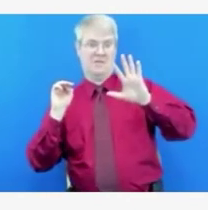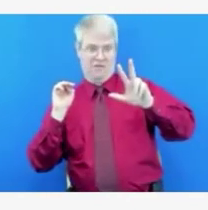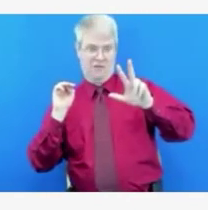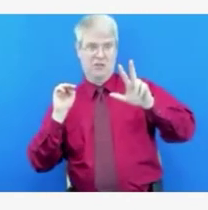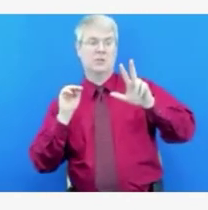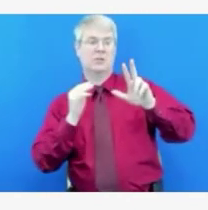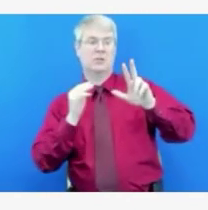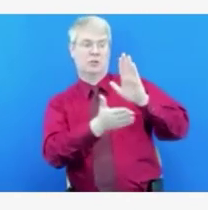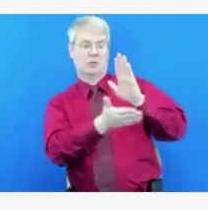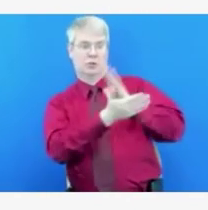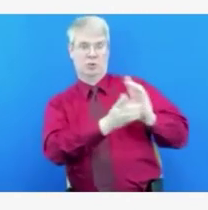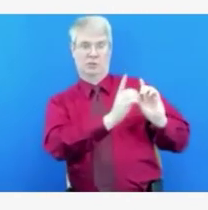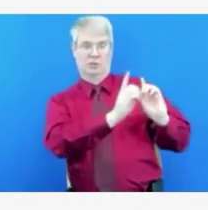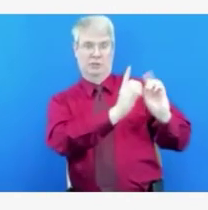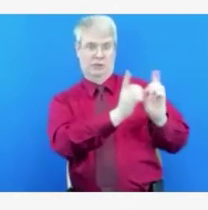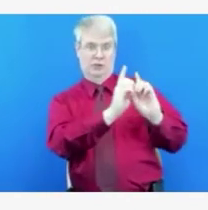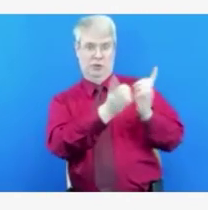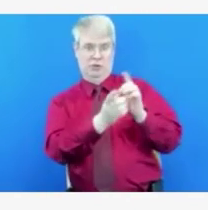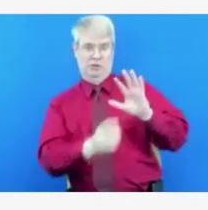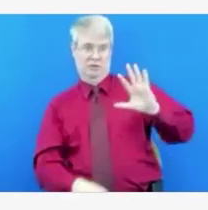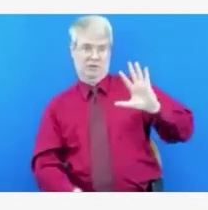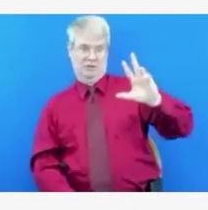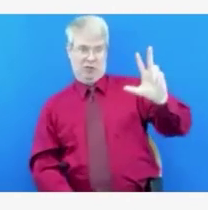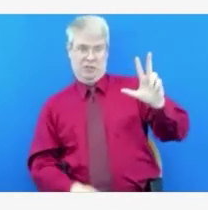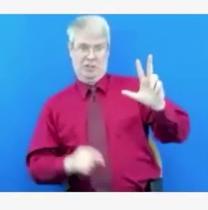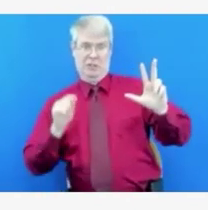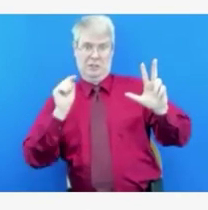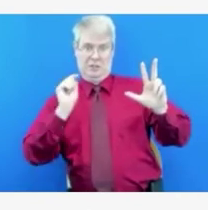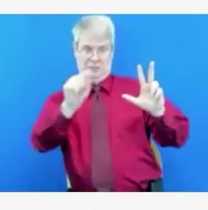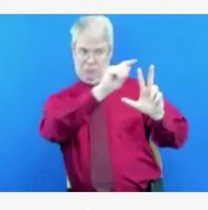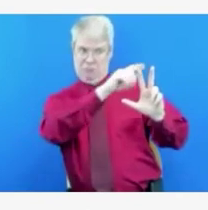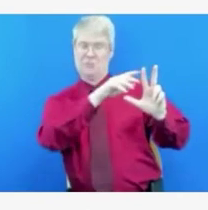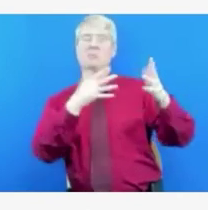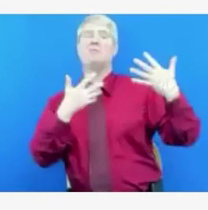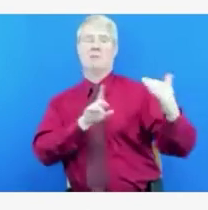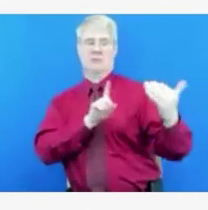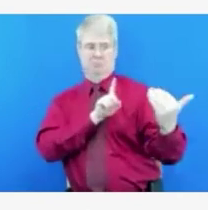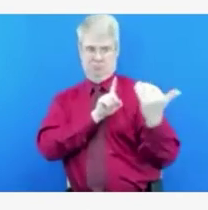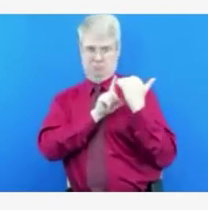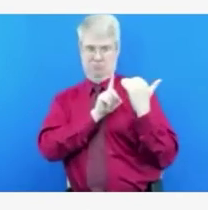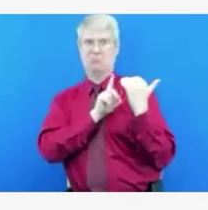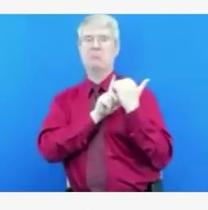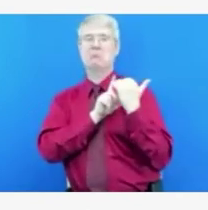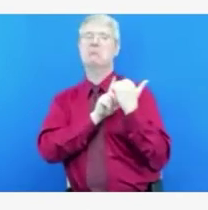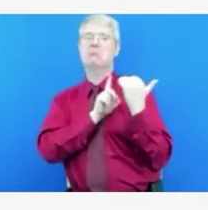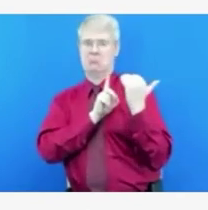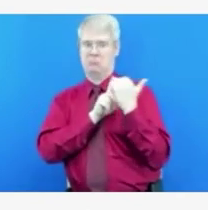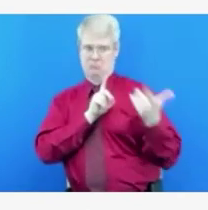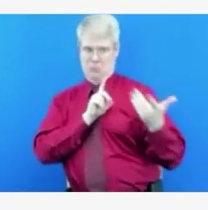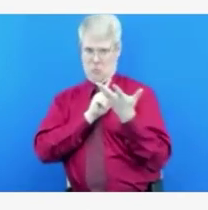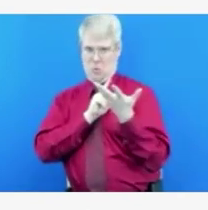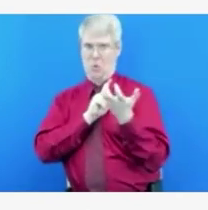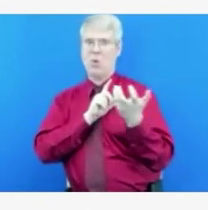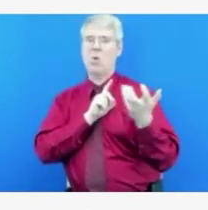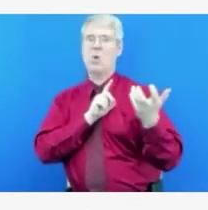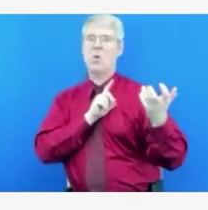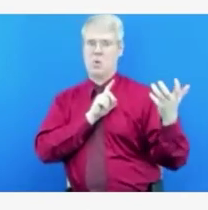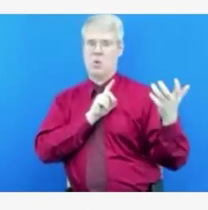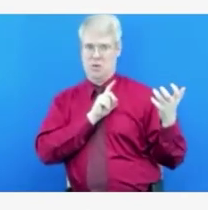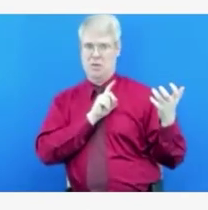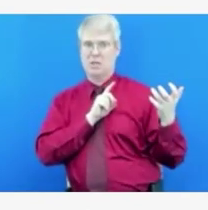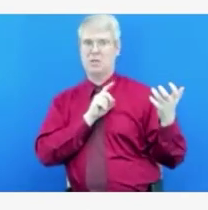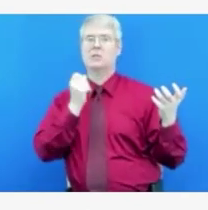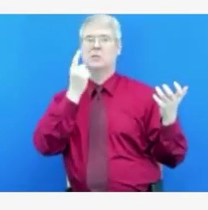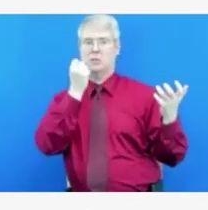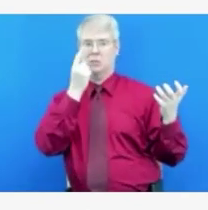or school districts have indicated interest in that funding. Right now we have funding in progress for 19 organizations. We do a